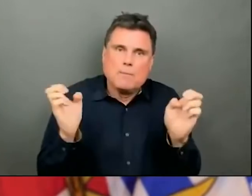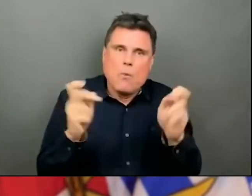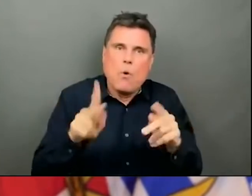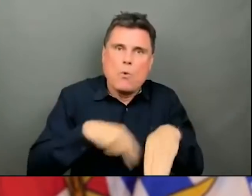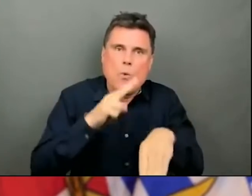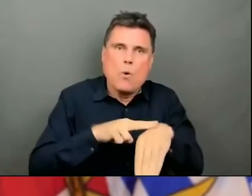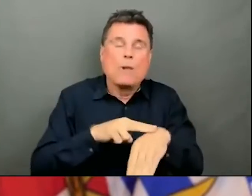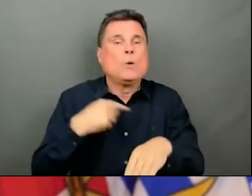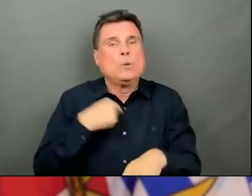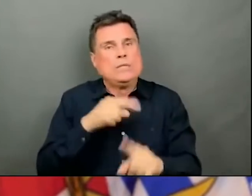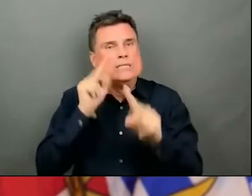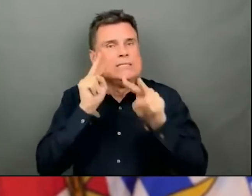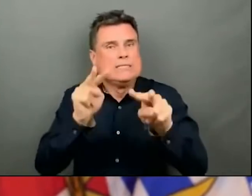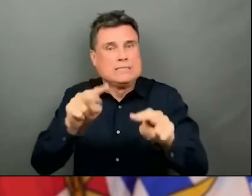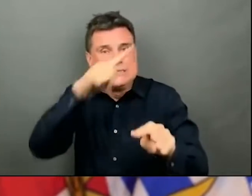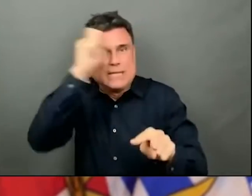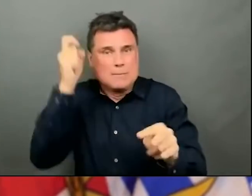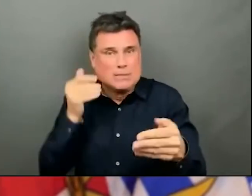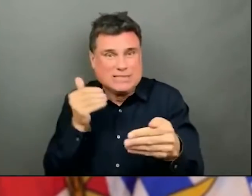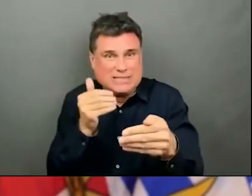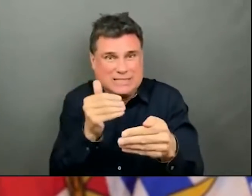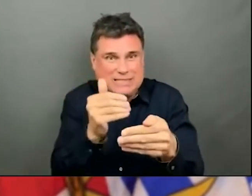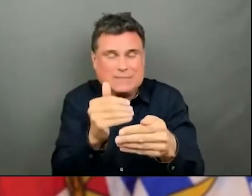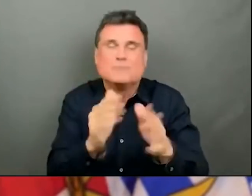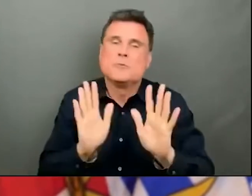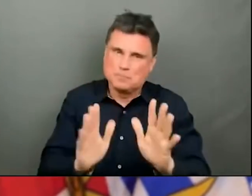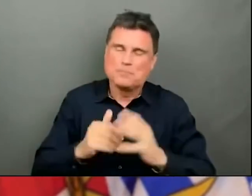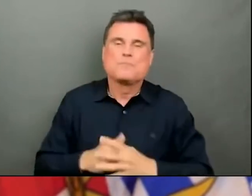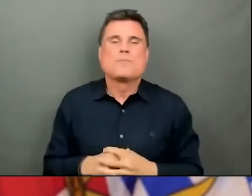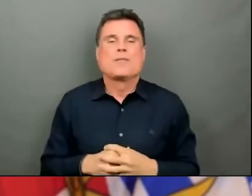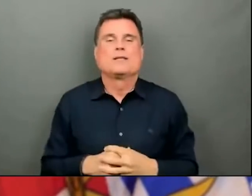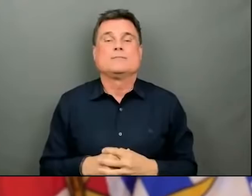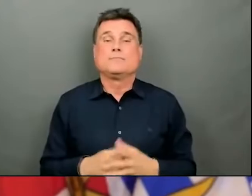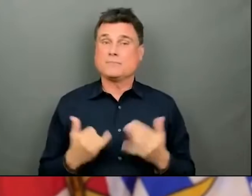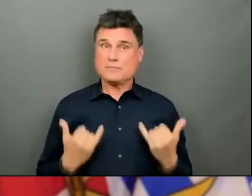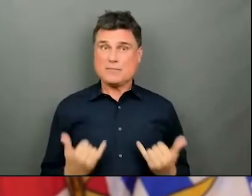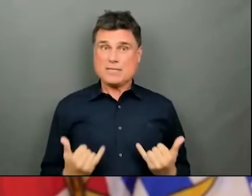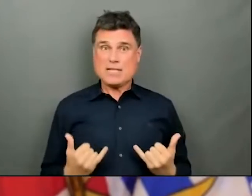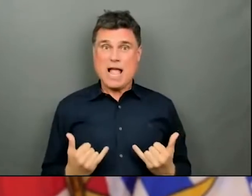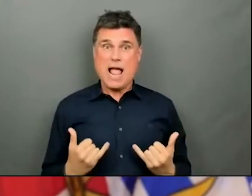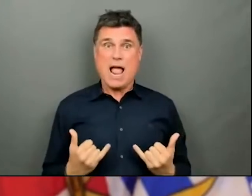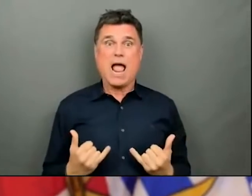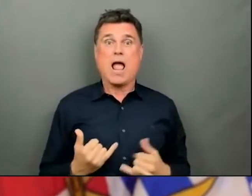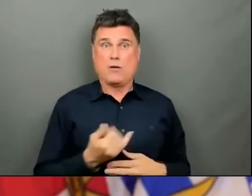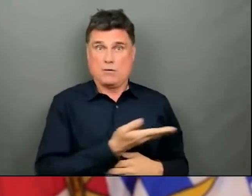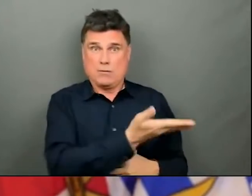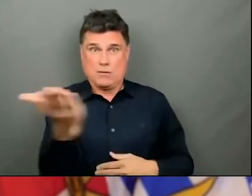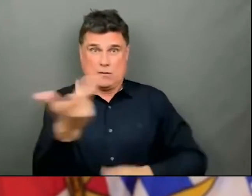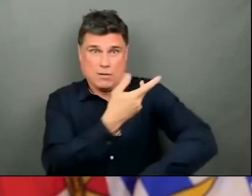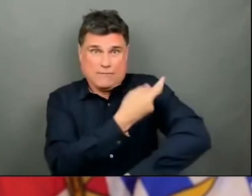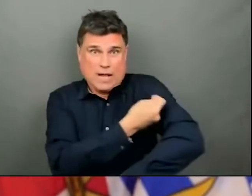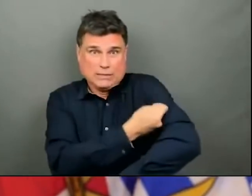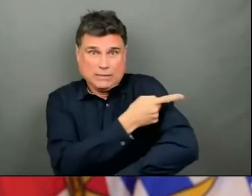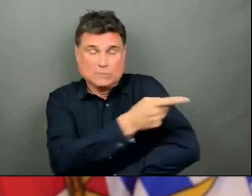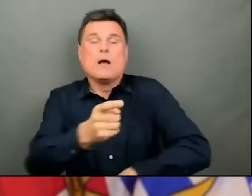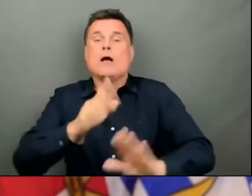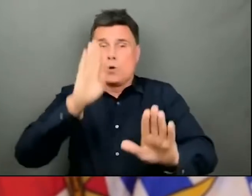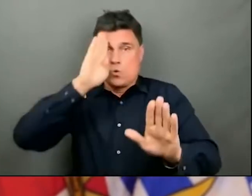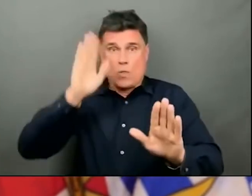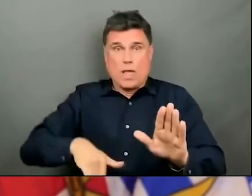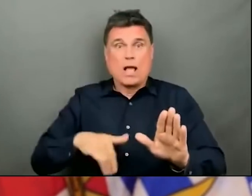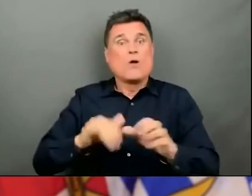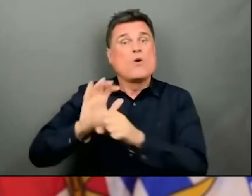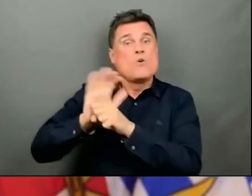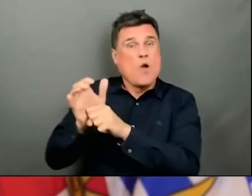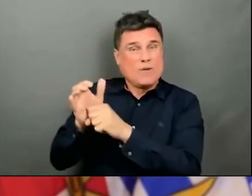Until then, even if you are vaccinated, we know that this virus continues to circulate it, and all of us need to to